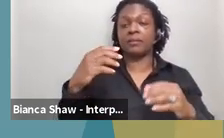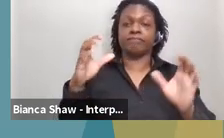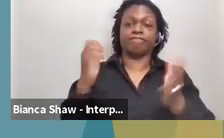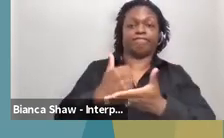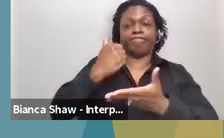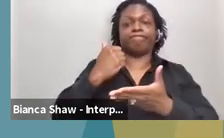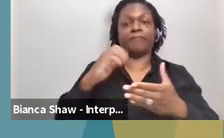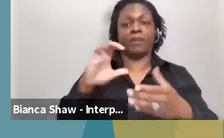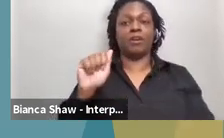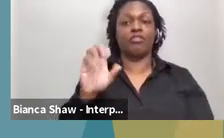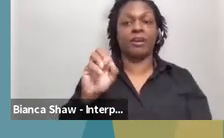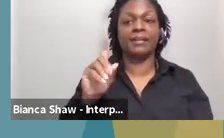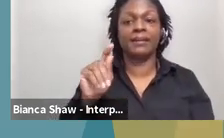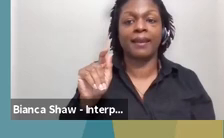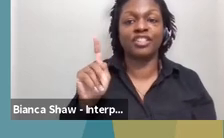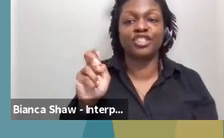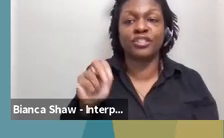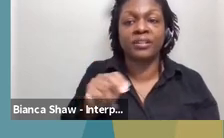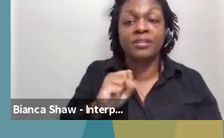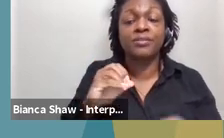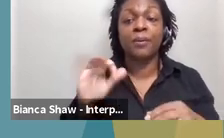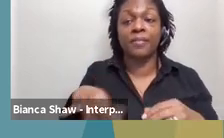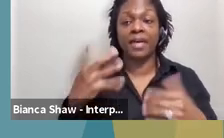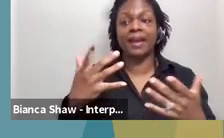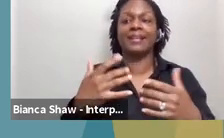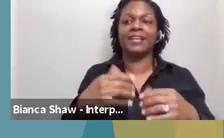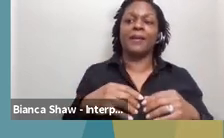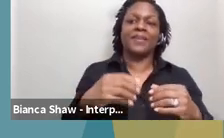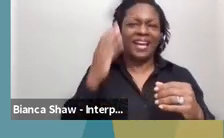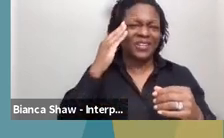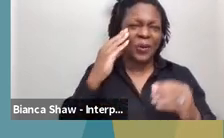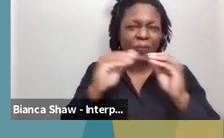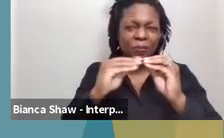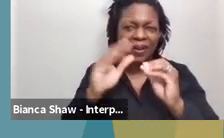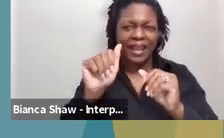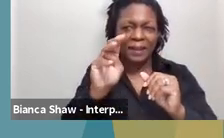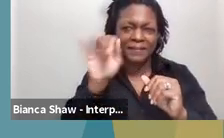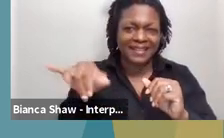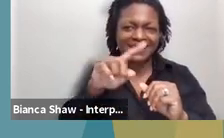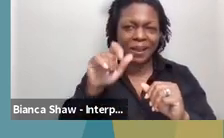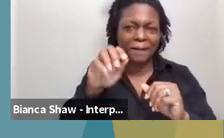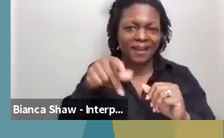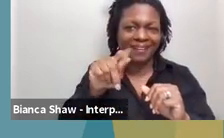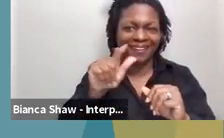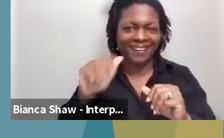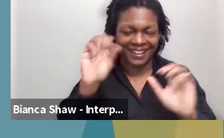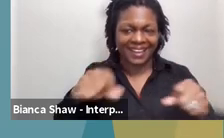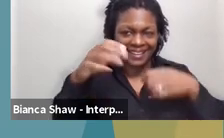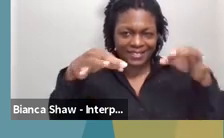them. I'm not sure if we're holding them until the very end. Um, but if you do go to the next slide is our contact information.